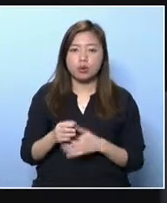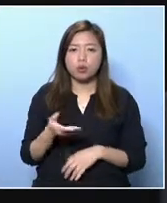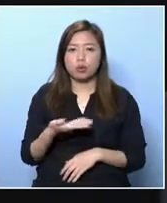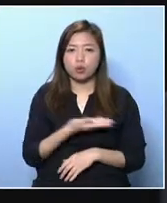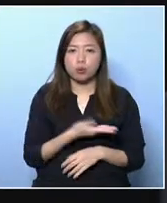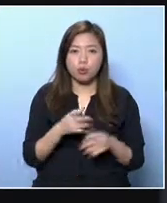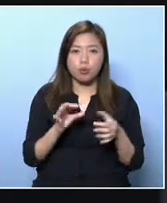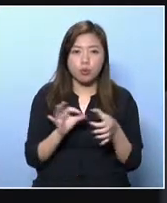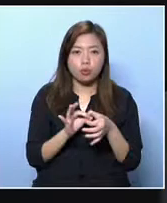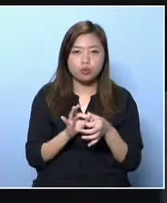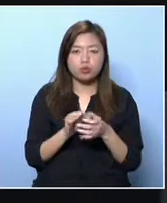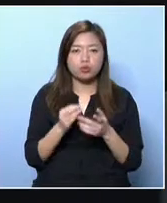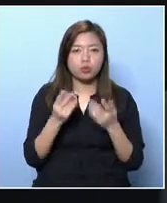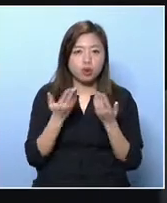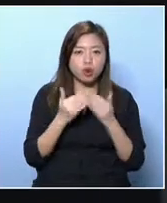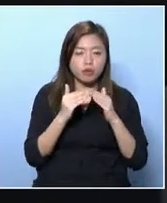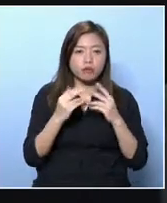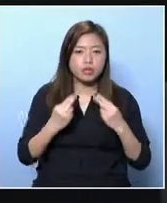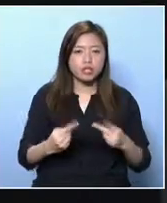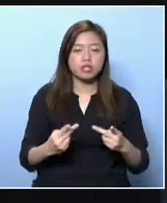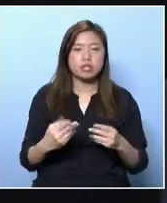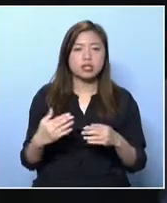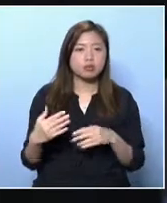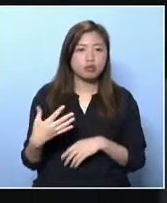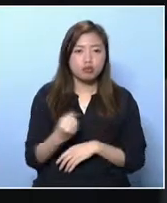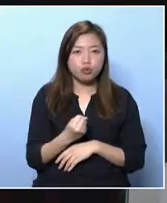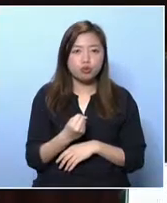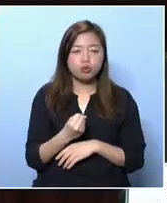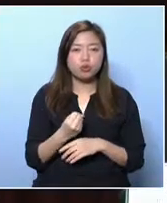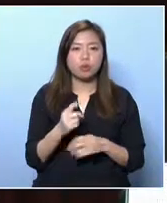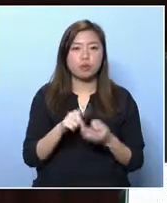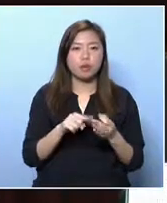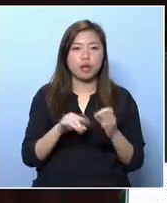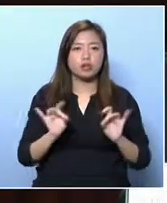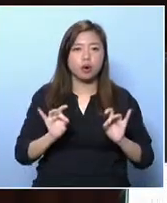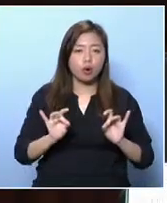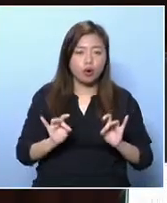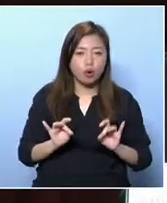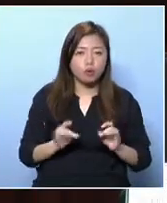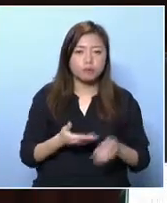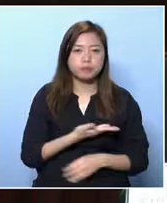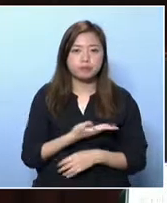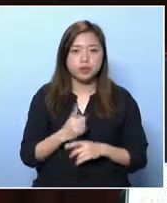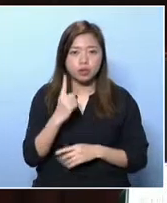So next one. We have Mr. Zhang Jinki. Thank you, Chairman.